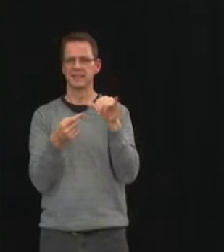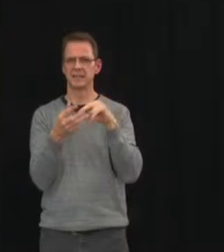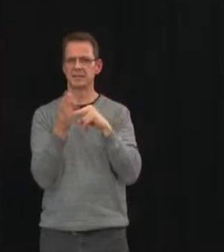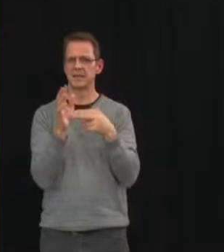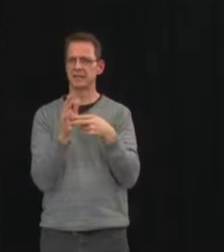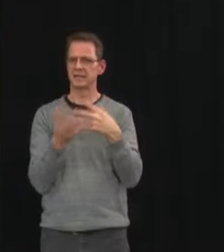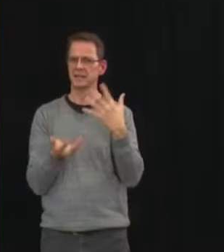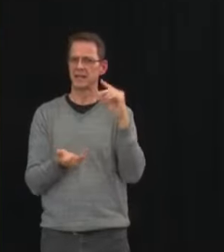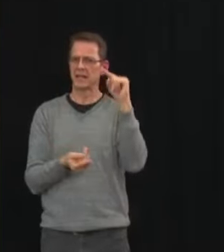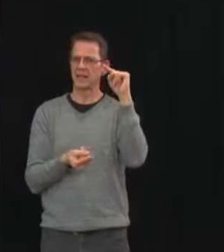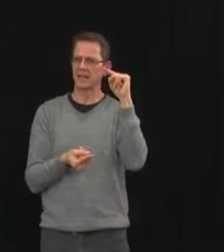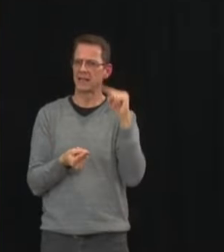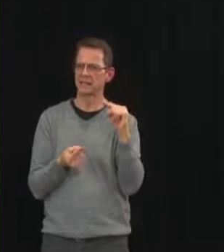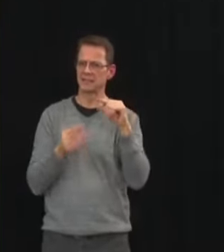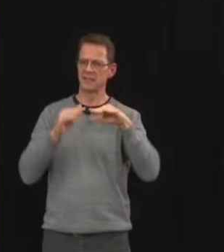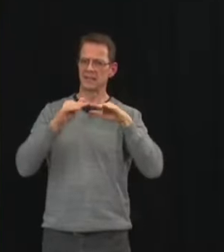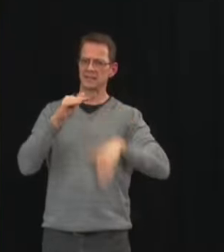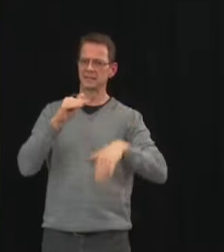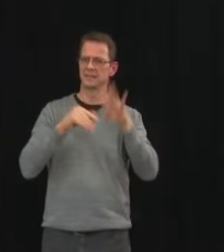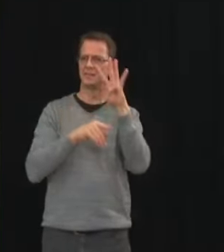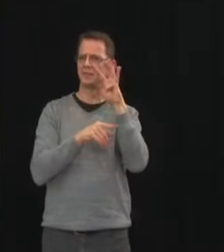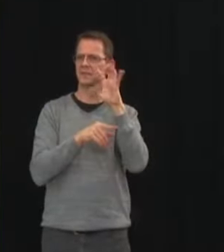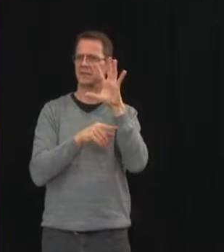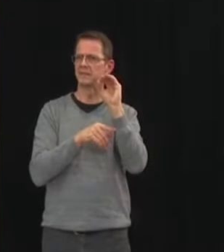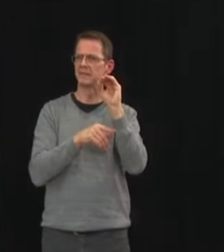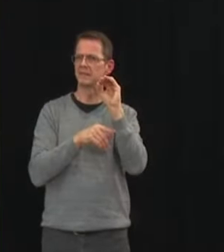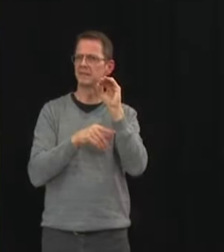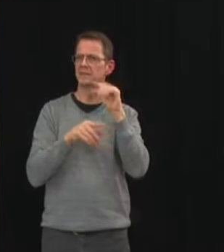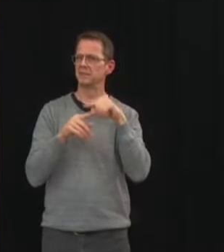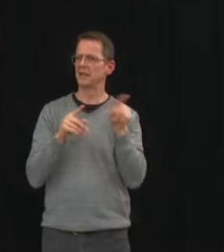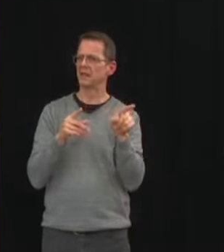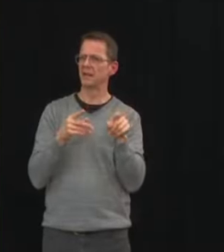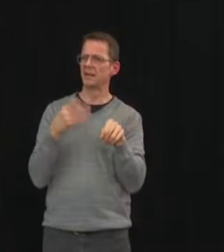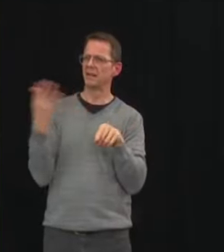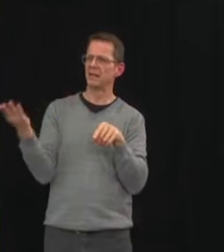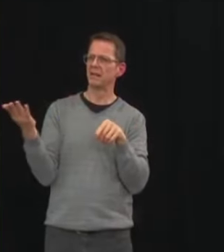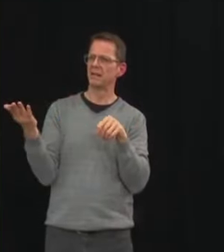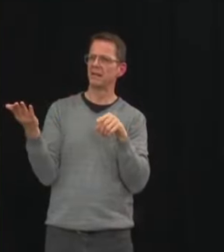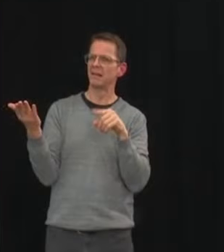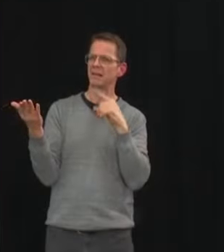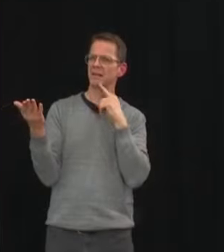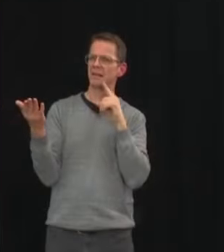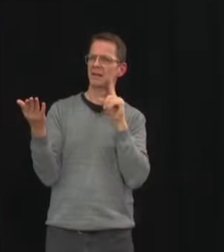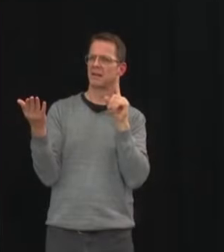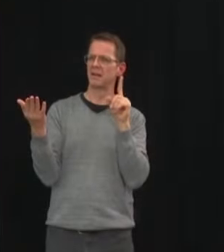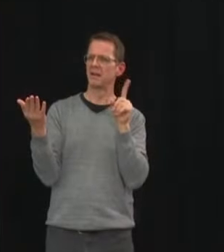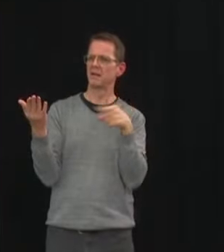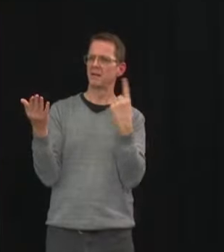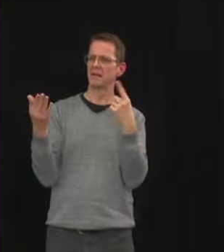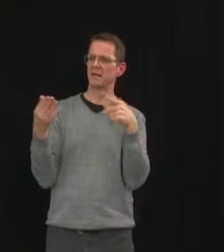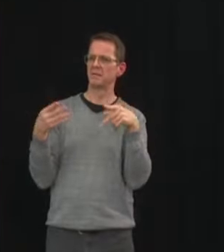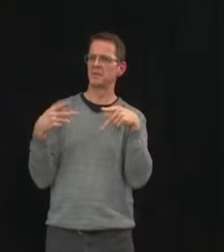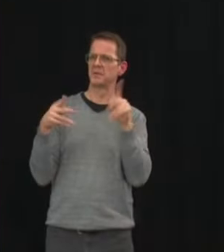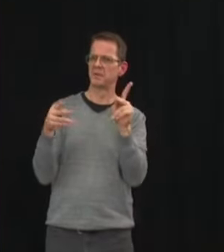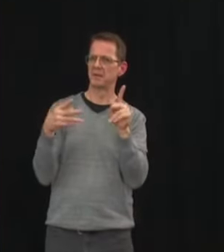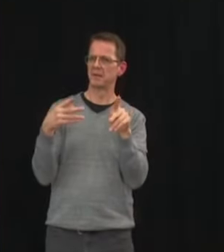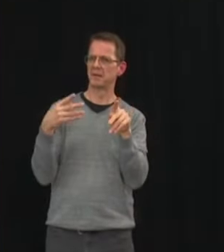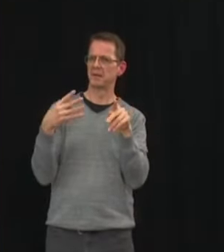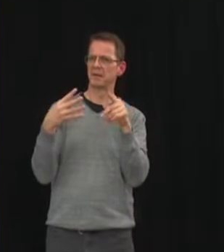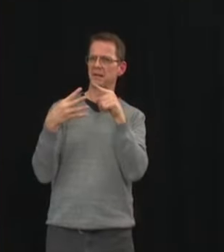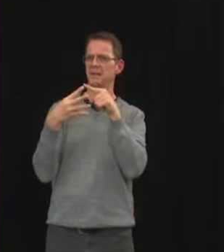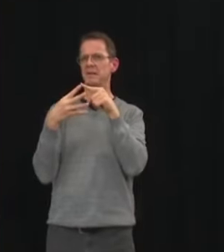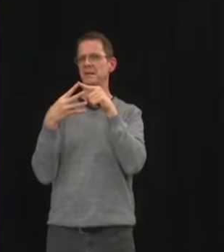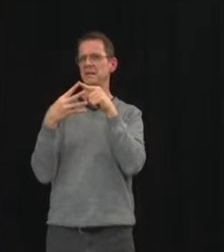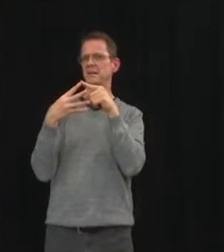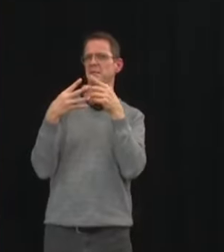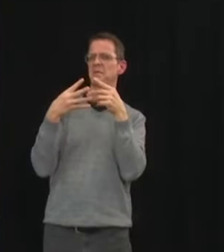three and yet in reality we are at best at step one and a half so how would you